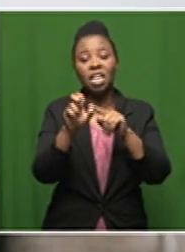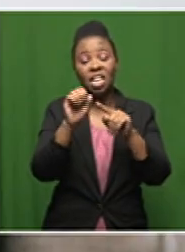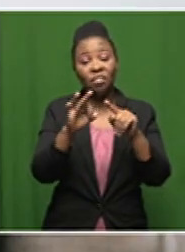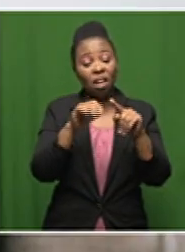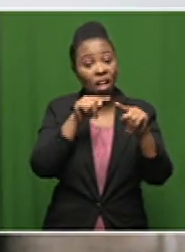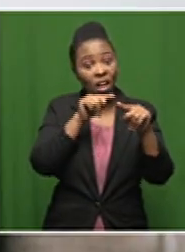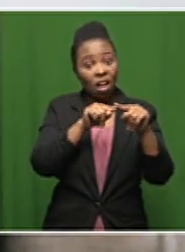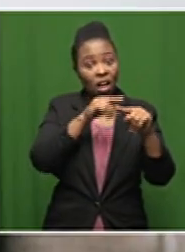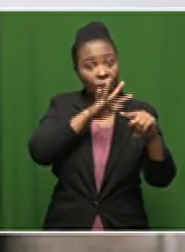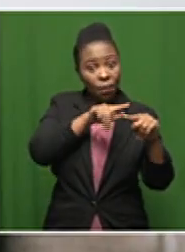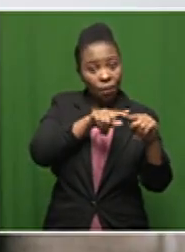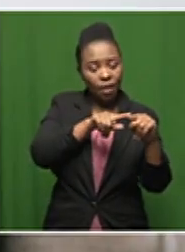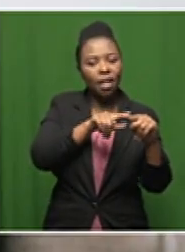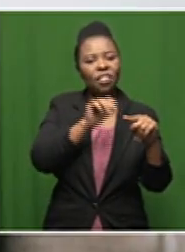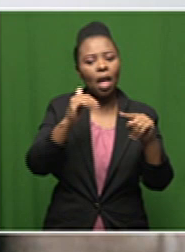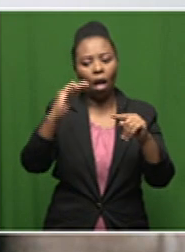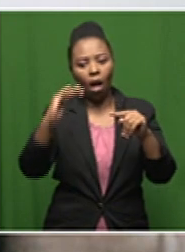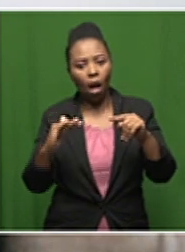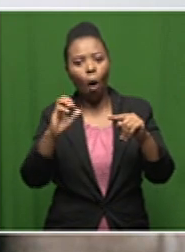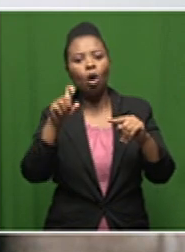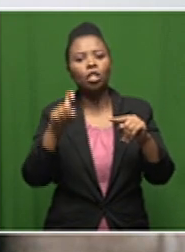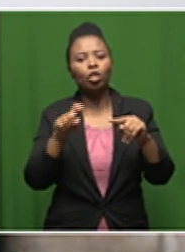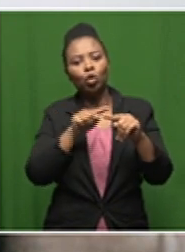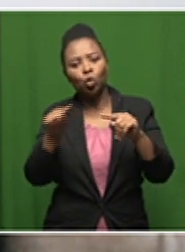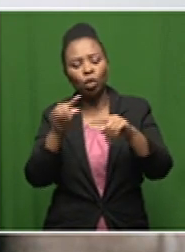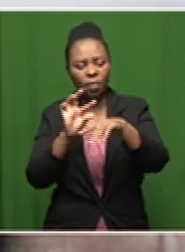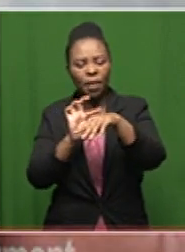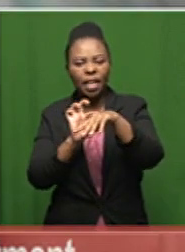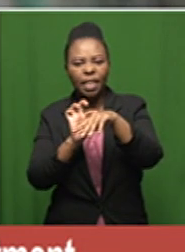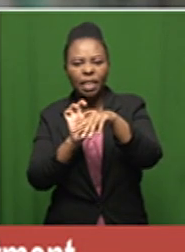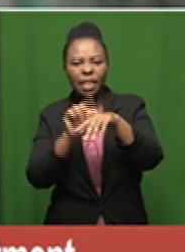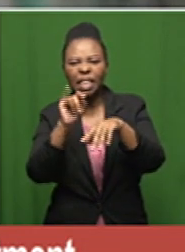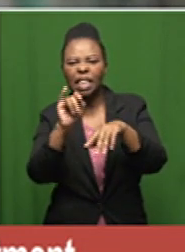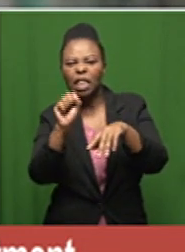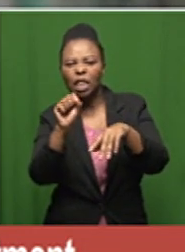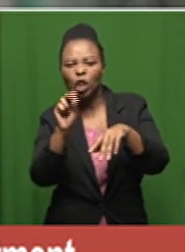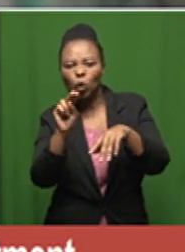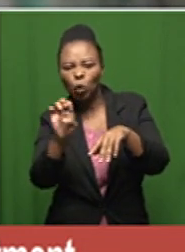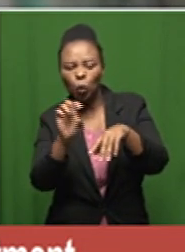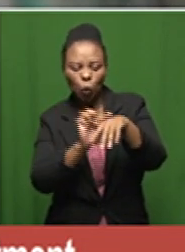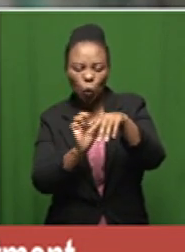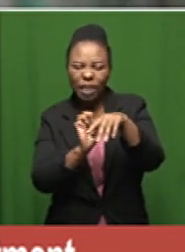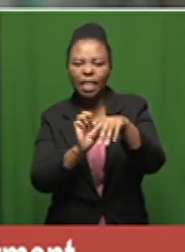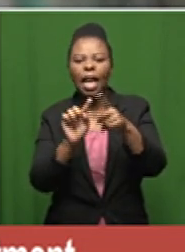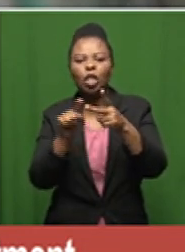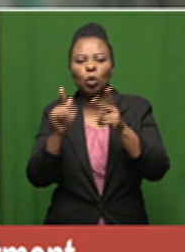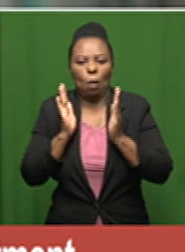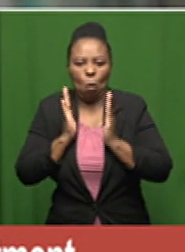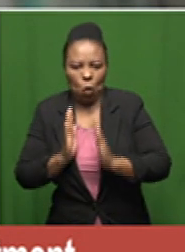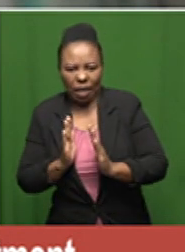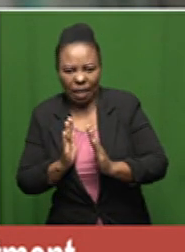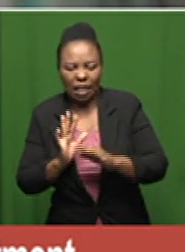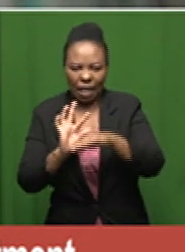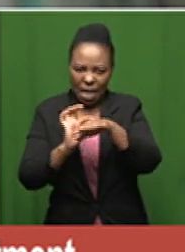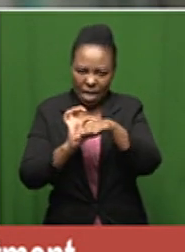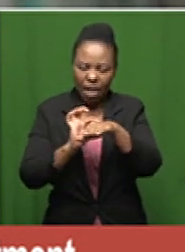oxygen delivery going to the tissues and to the peripheral areas of your body and that means that the